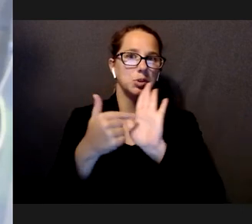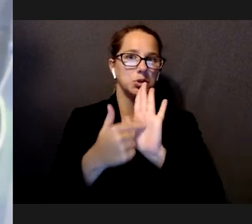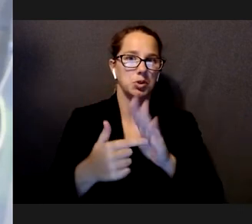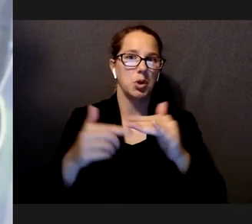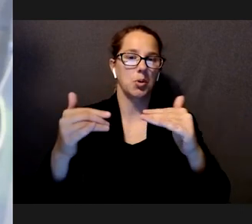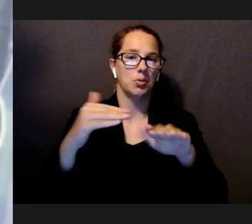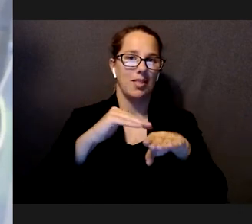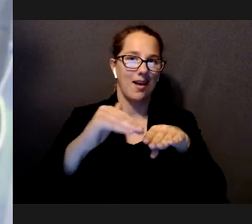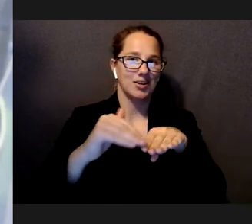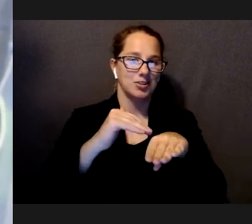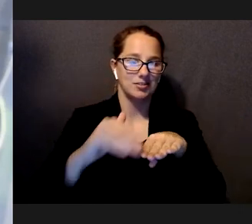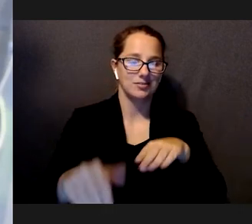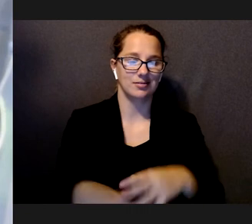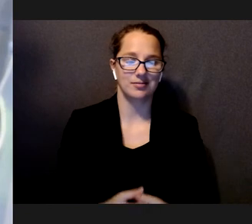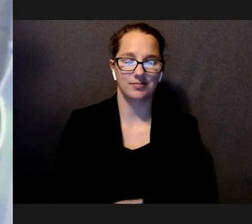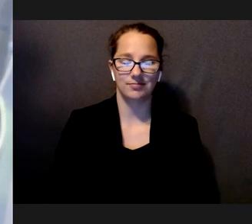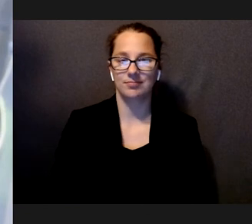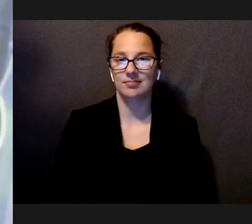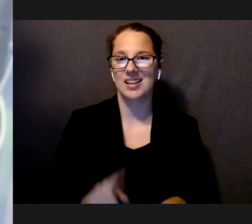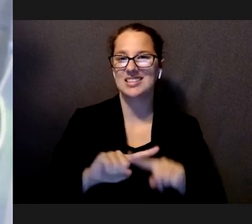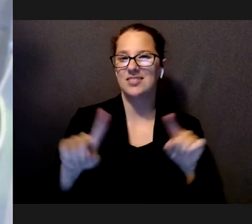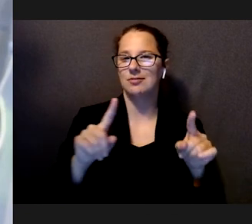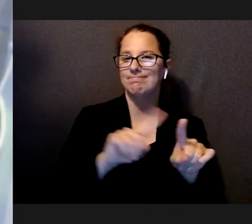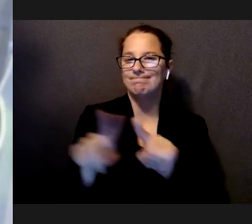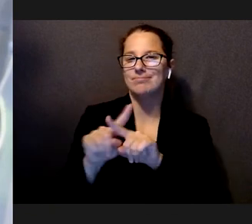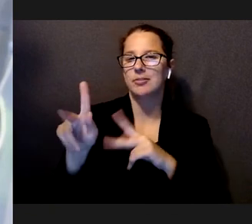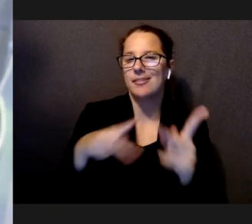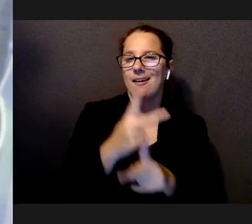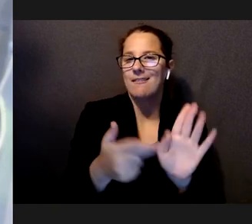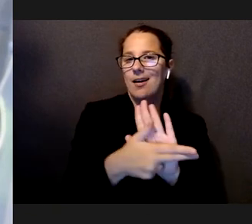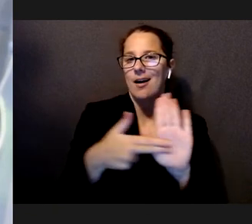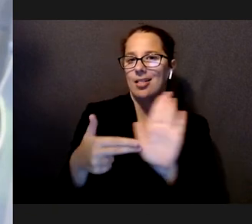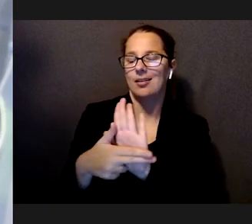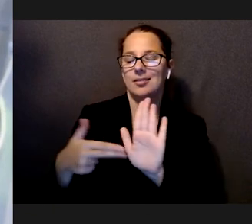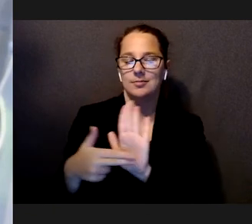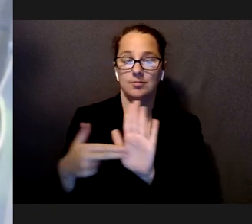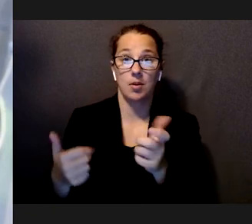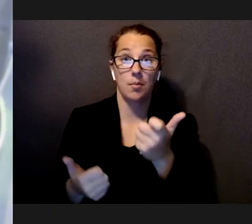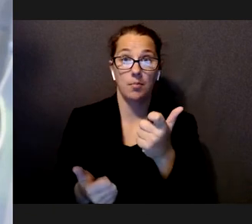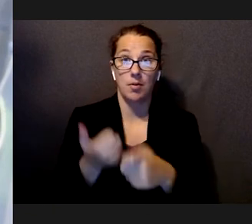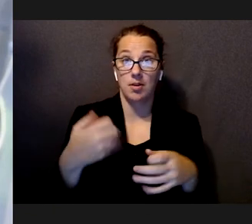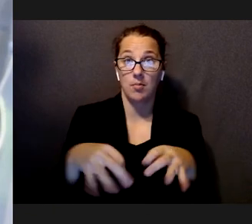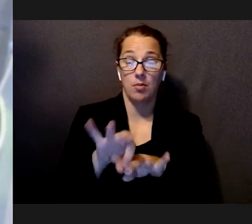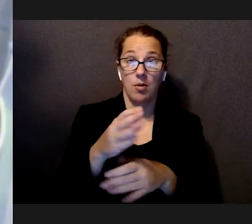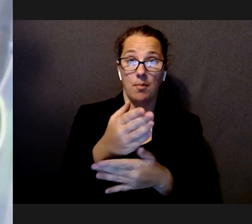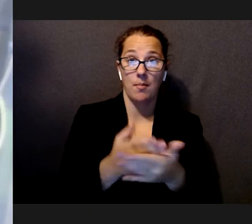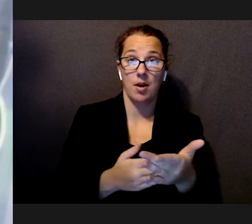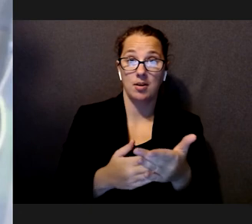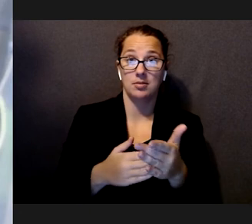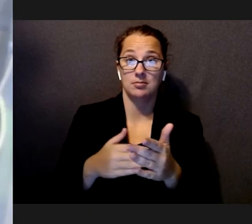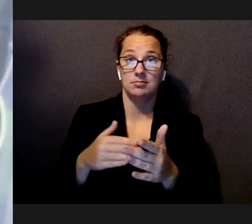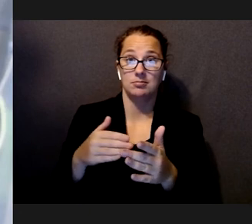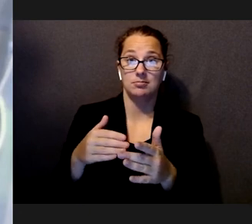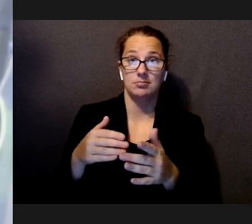We experimented with different highlights for the stair edges. So, the most important edge to highlight was the